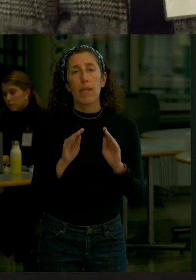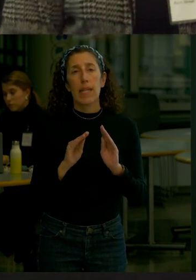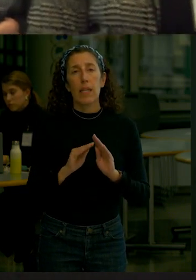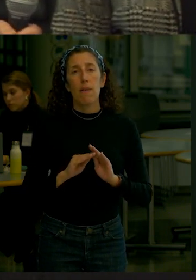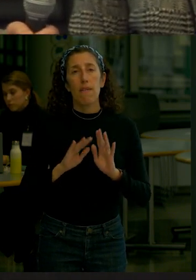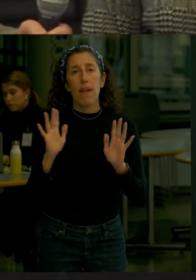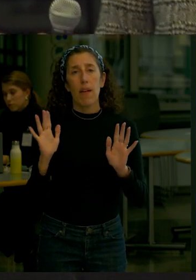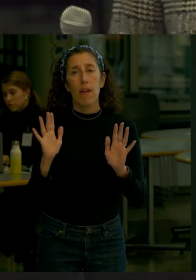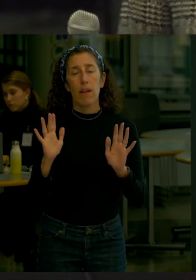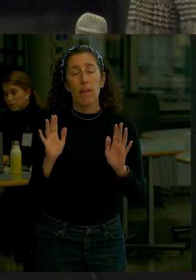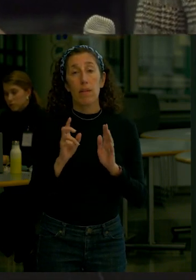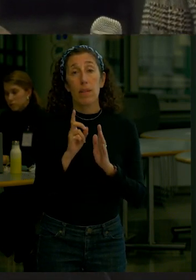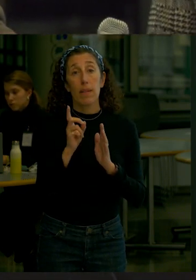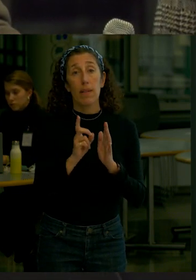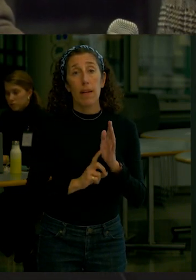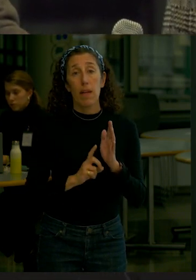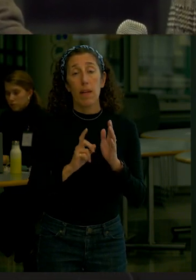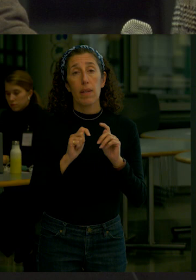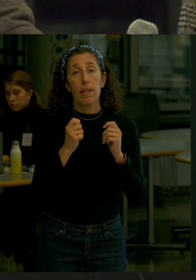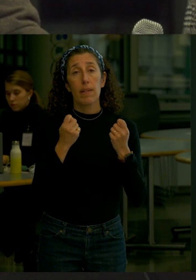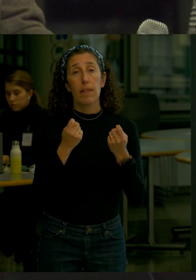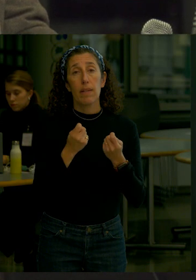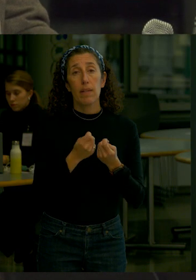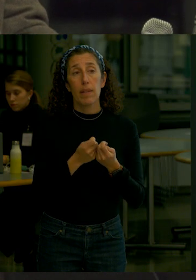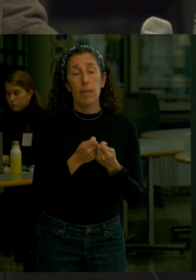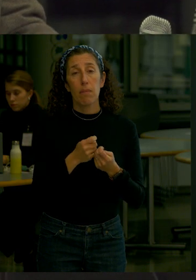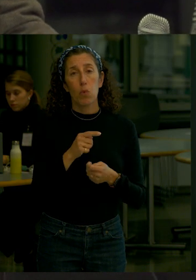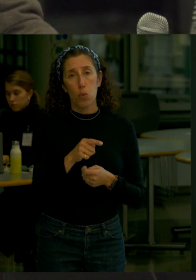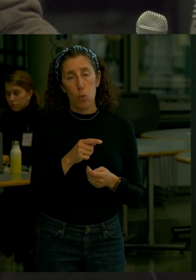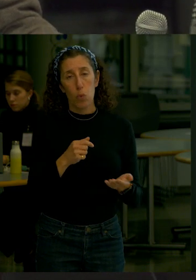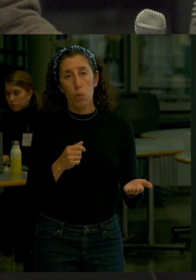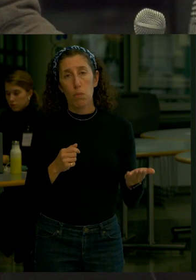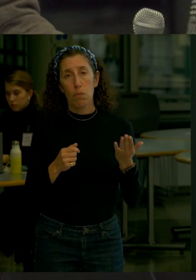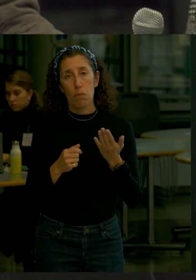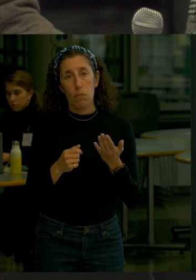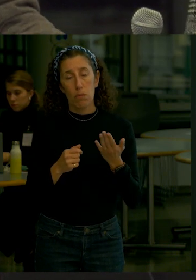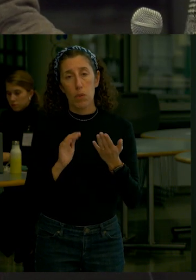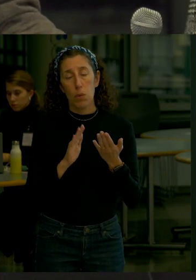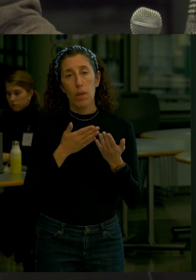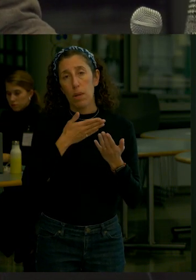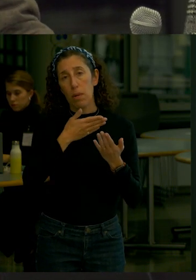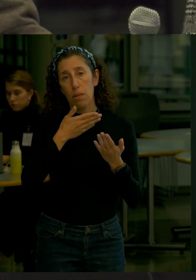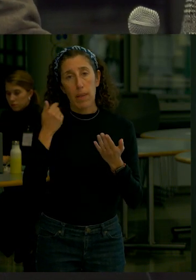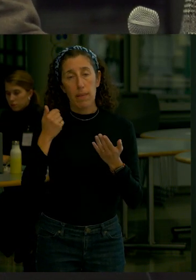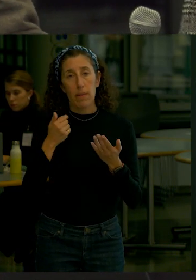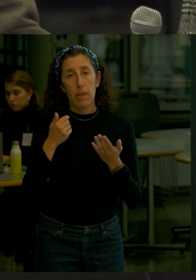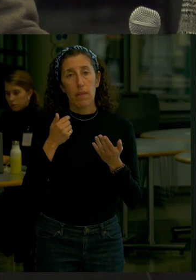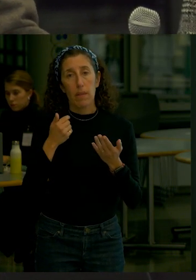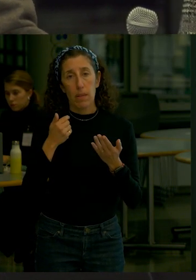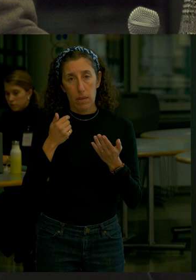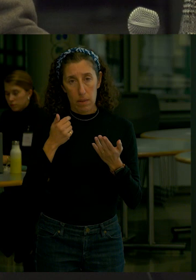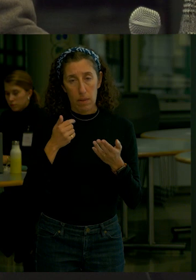to provide us with their best judgment as to how close trees should